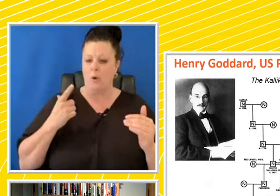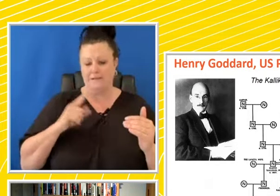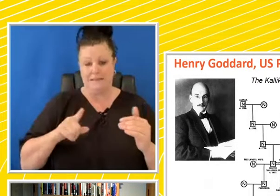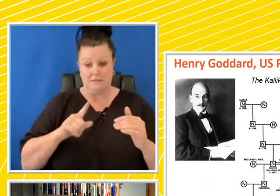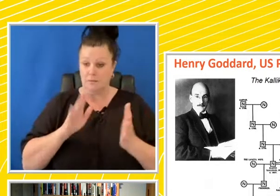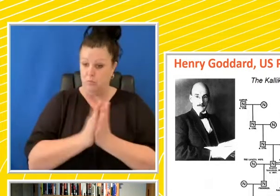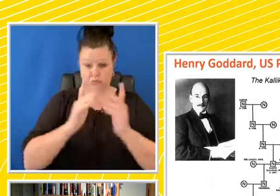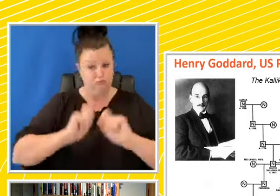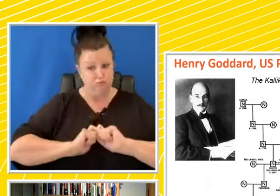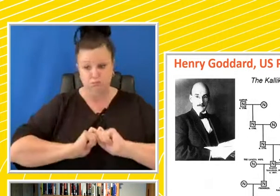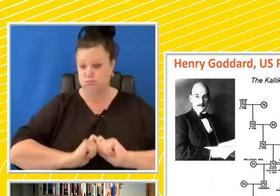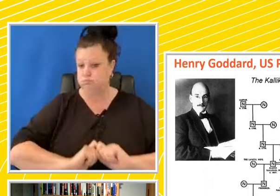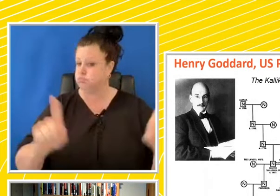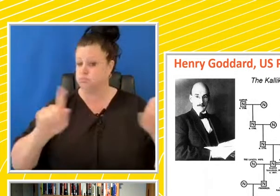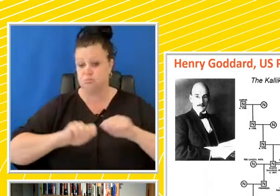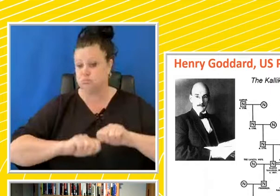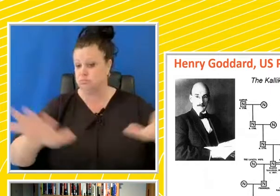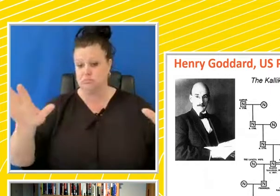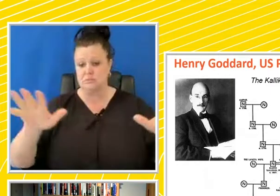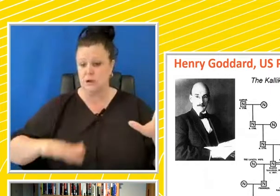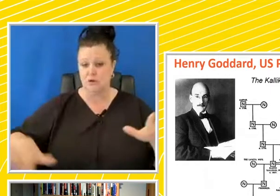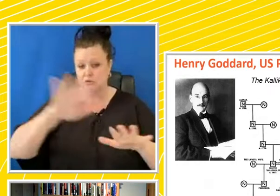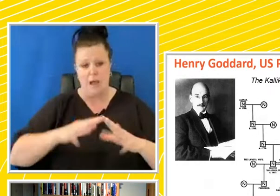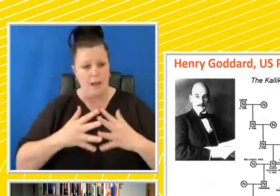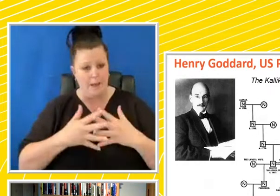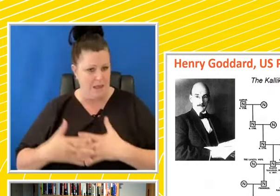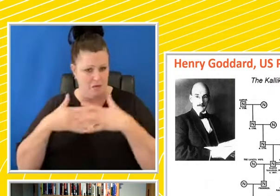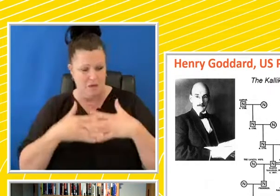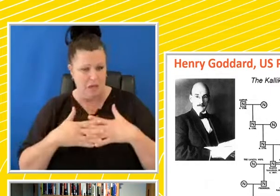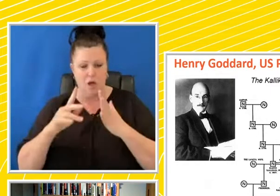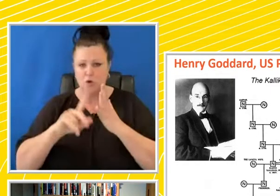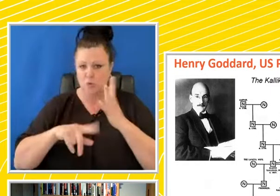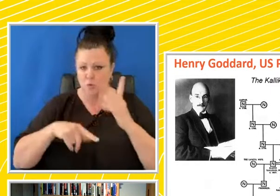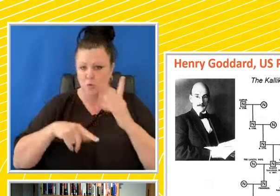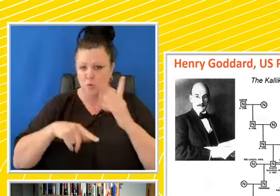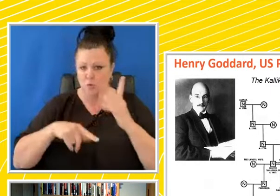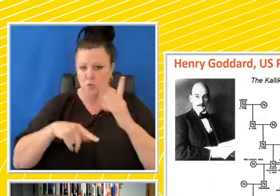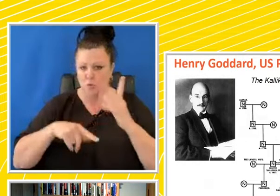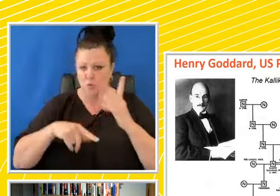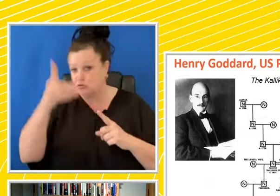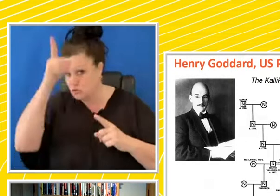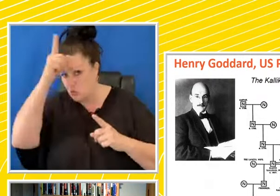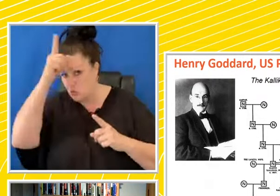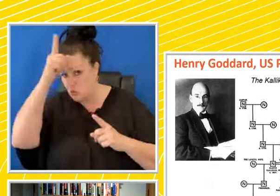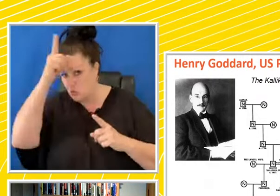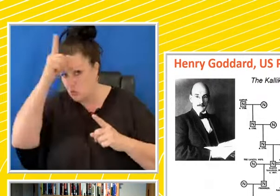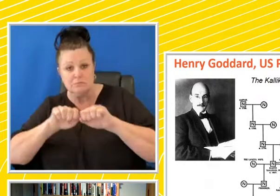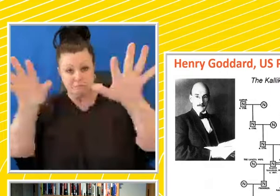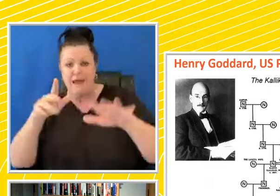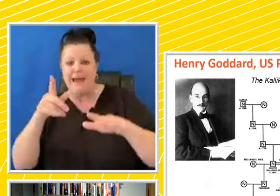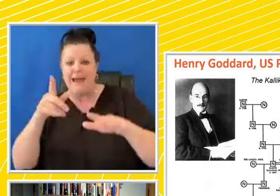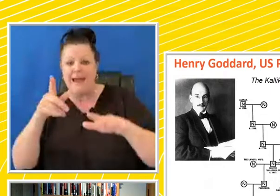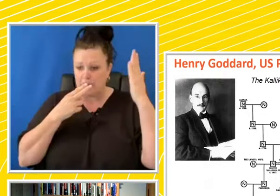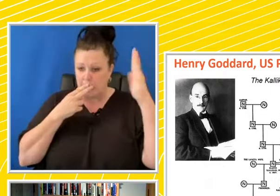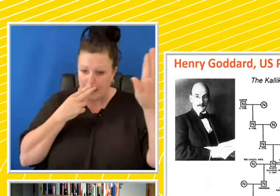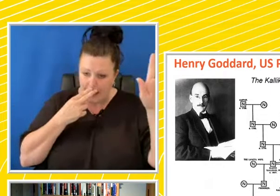disseminated throughout America, UK, even Germany. And the Nazi